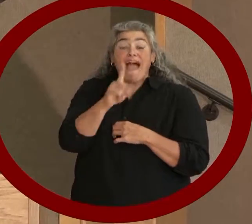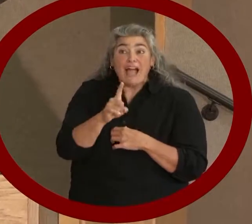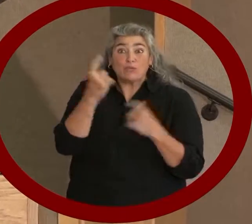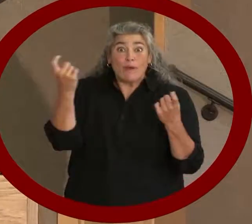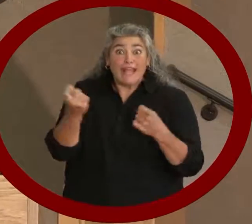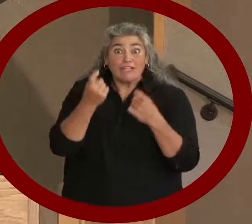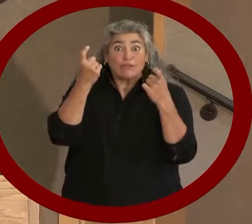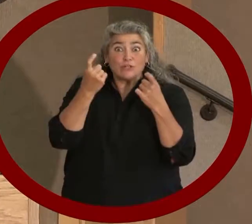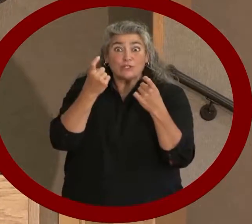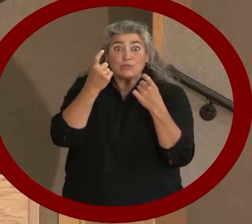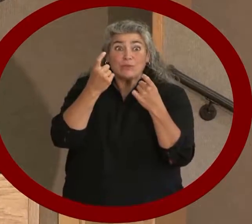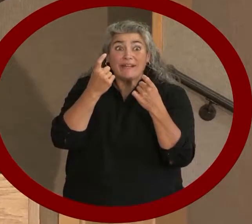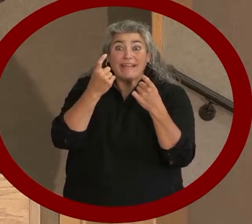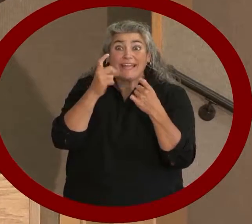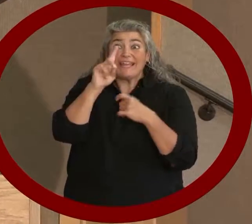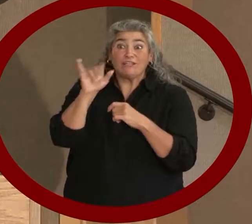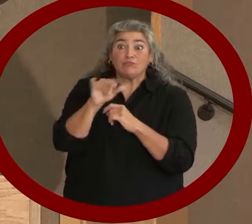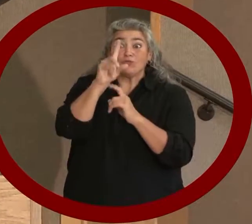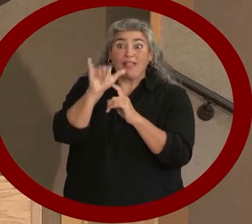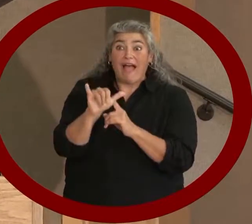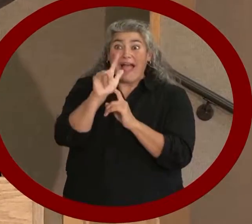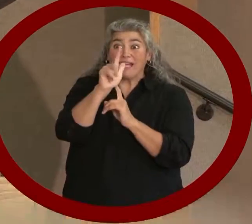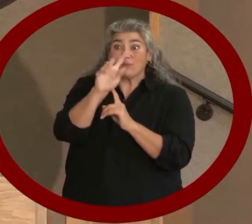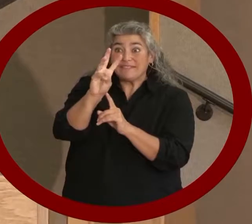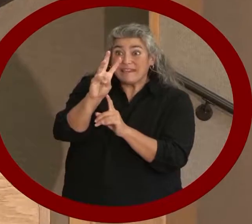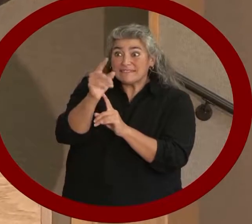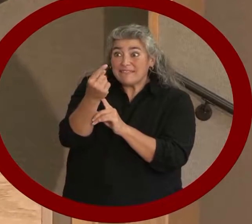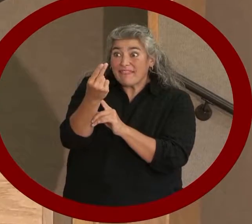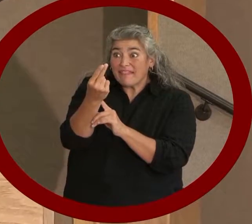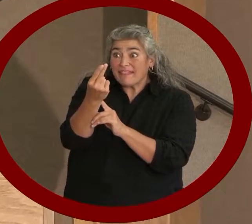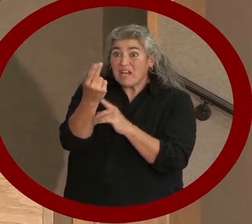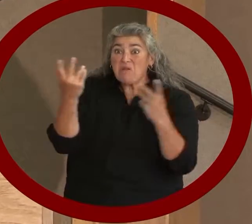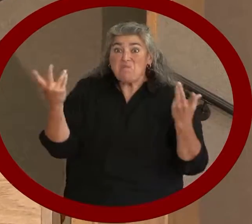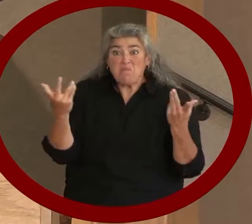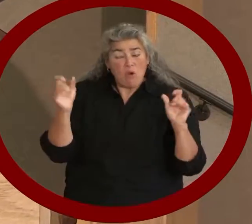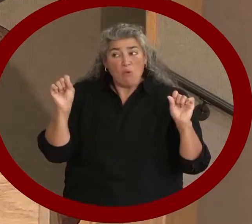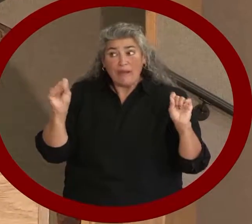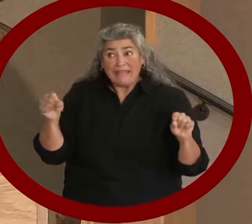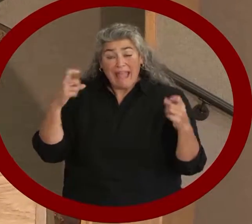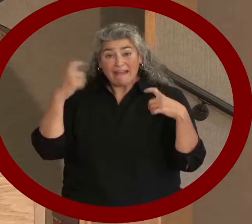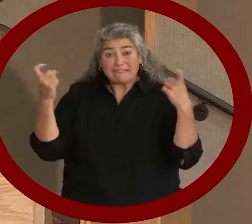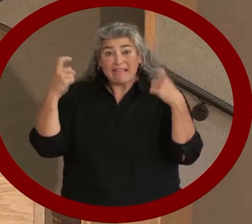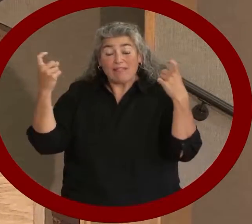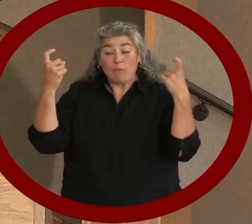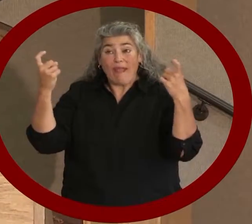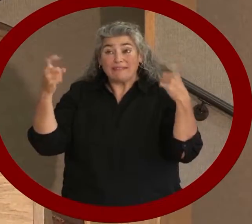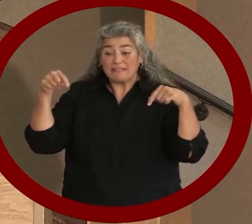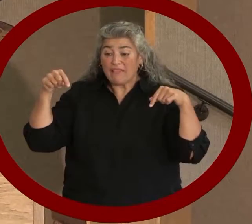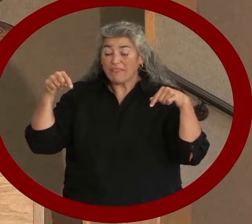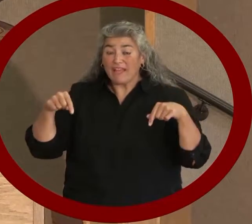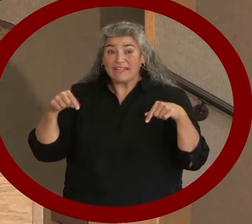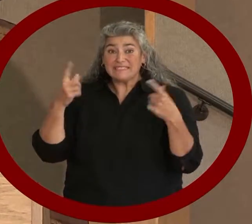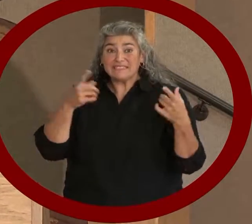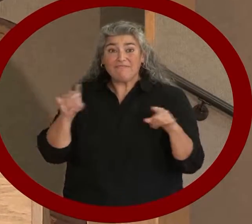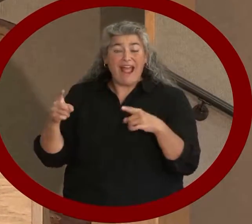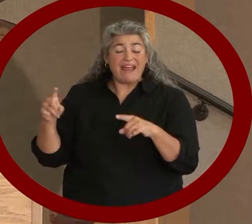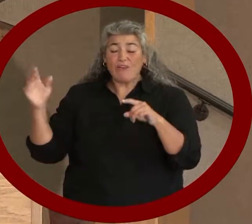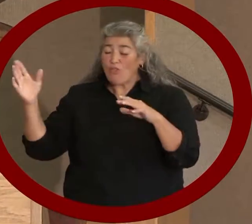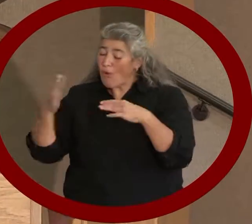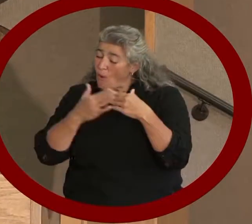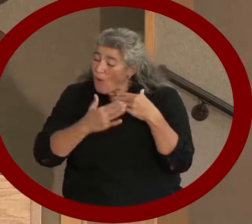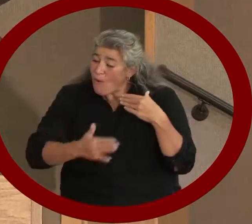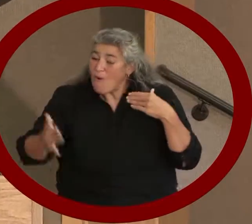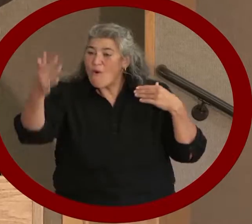who says we can't celebrate this historic event all year long? I think it's a great idea.